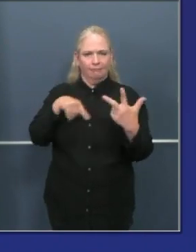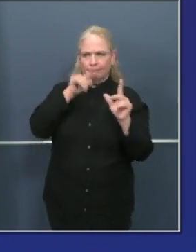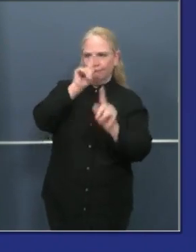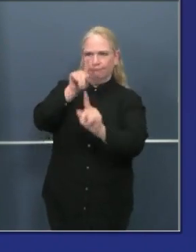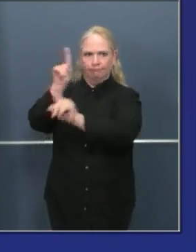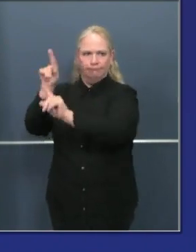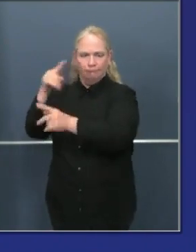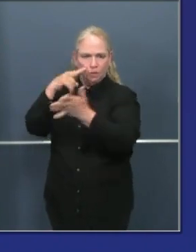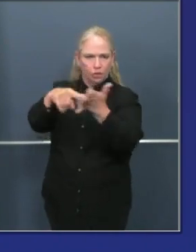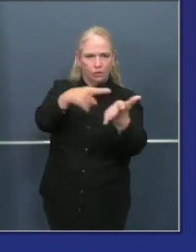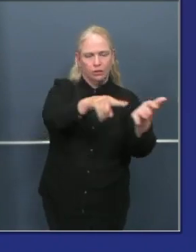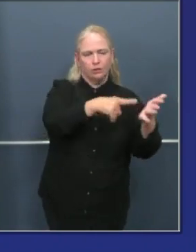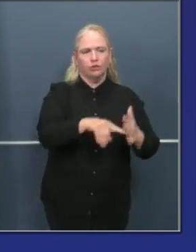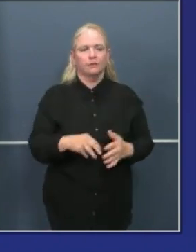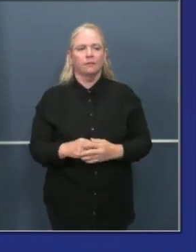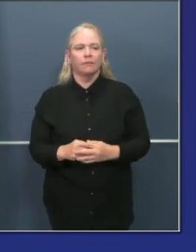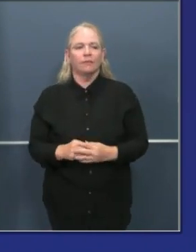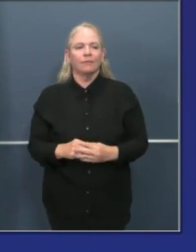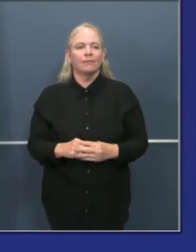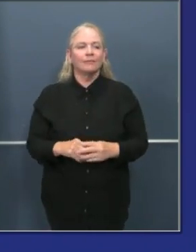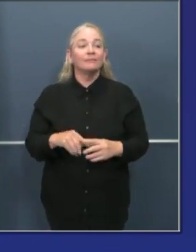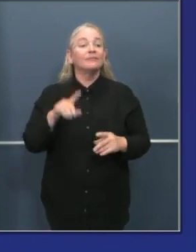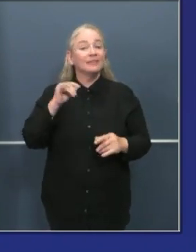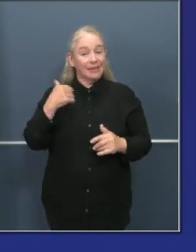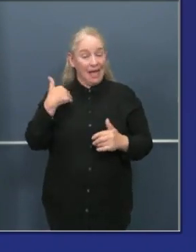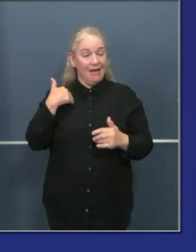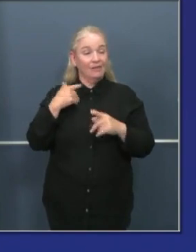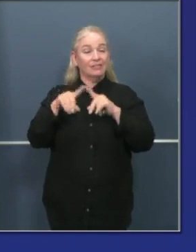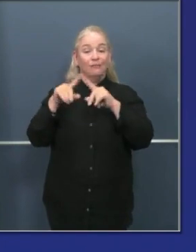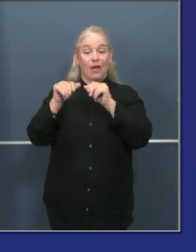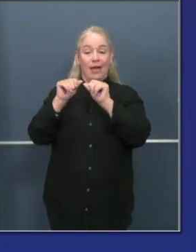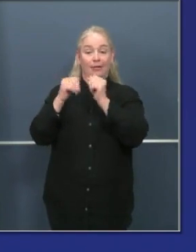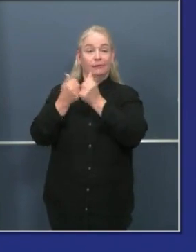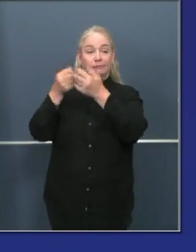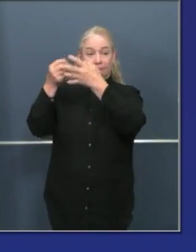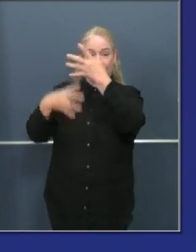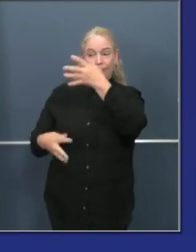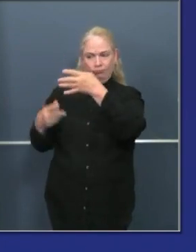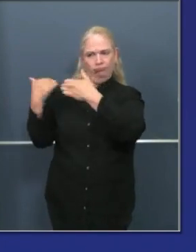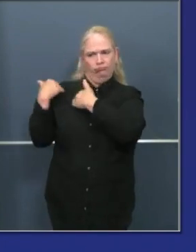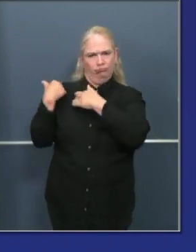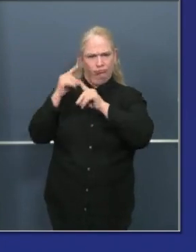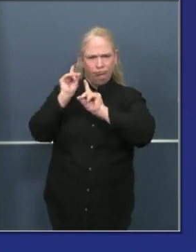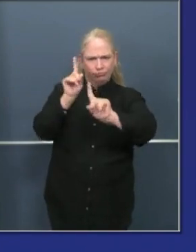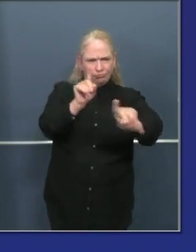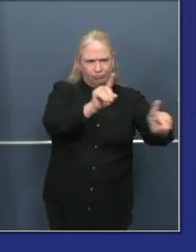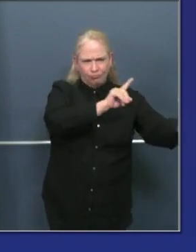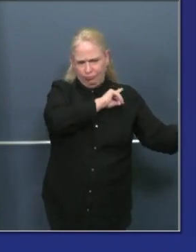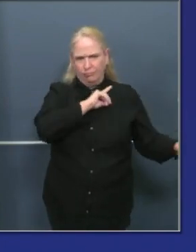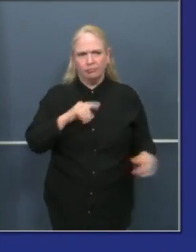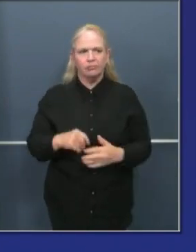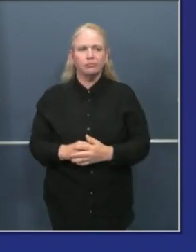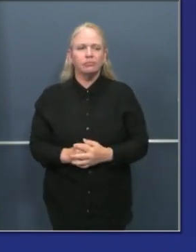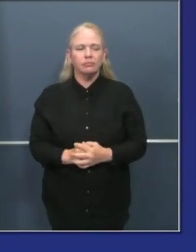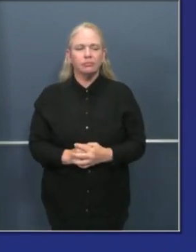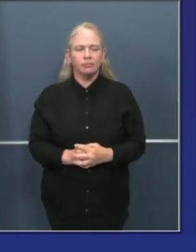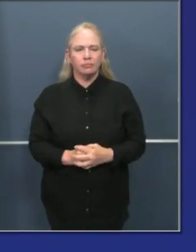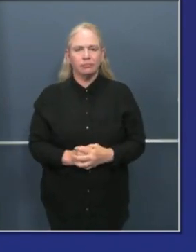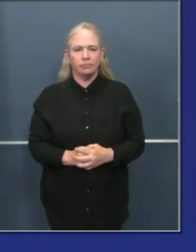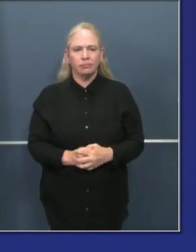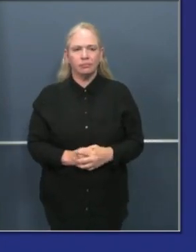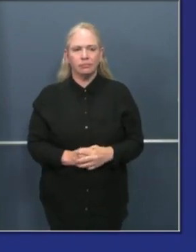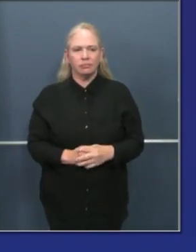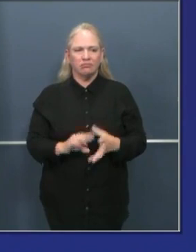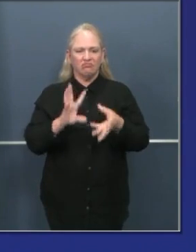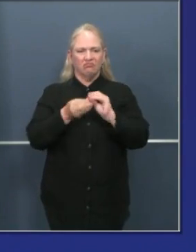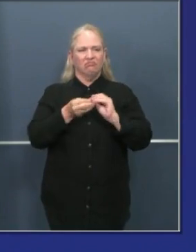that we have assembled, these cross-pollinization of state agencies that sent out teams in six